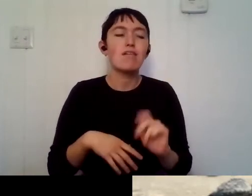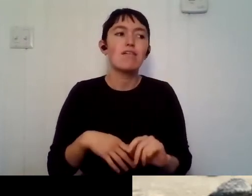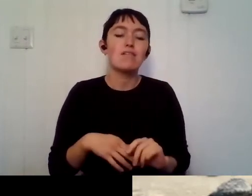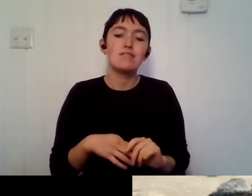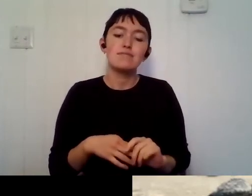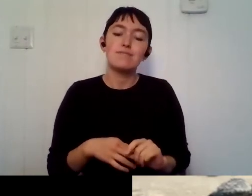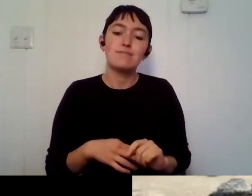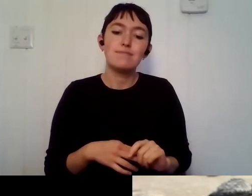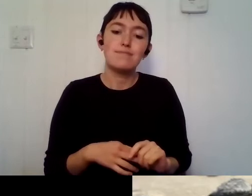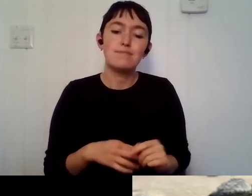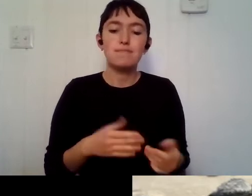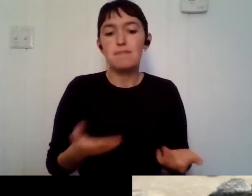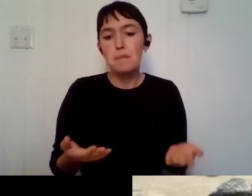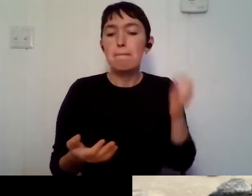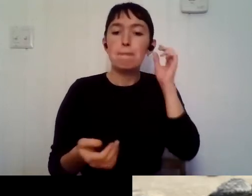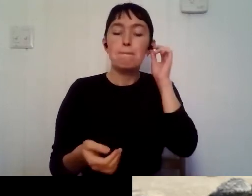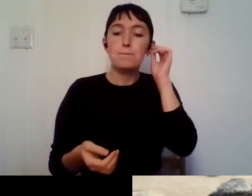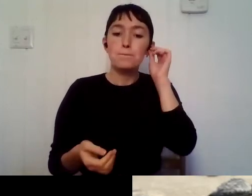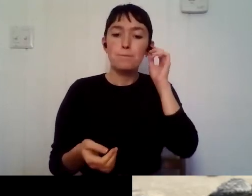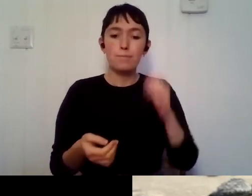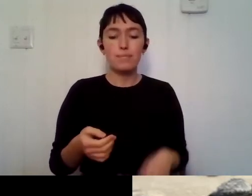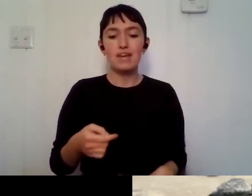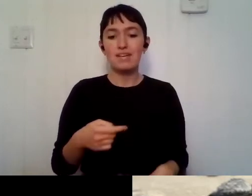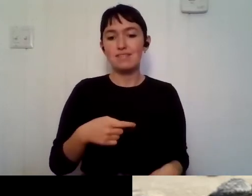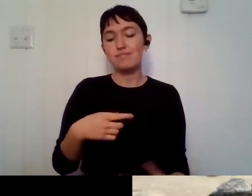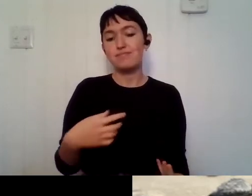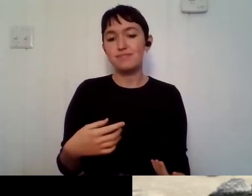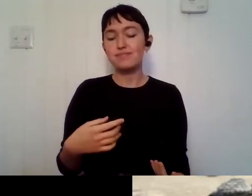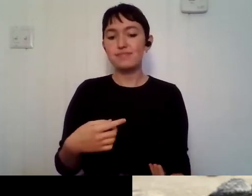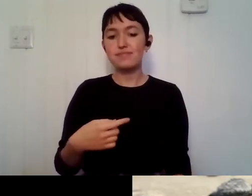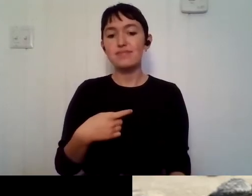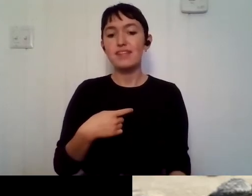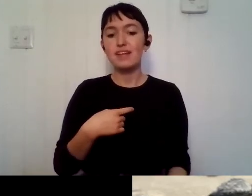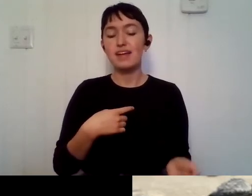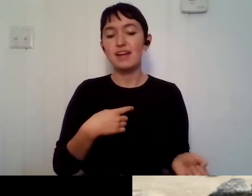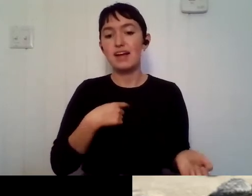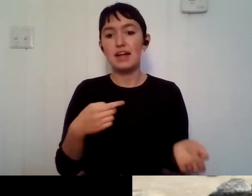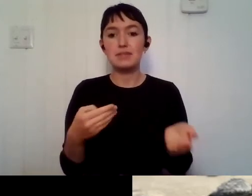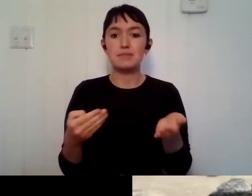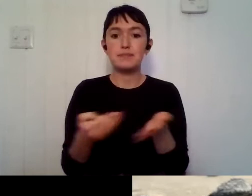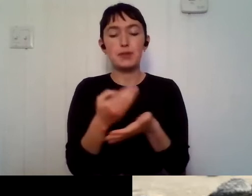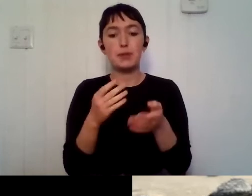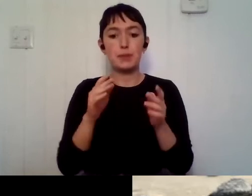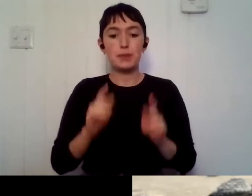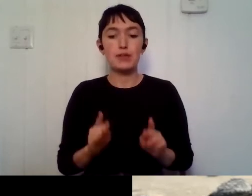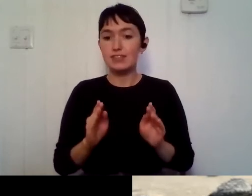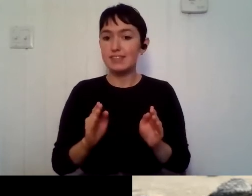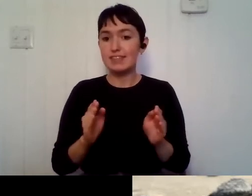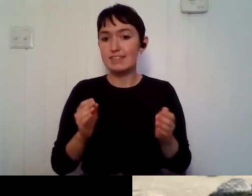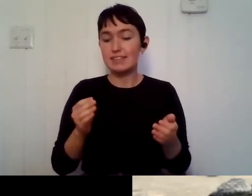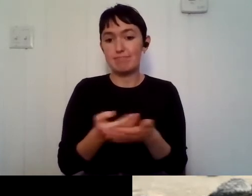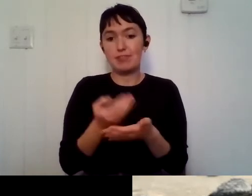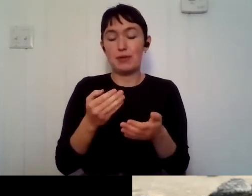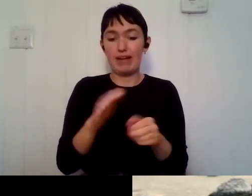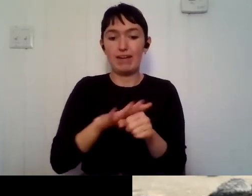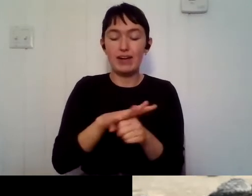like the new person. Um, I'm the only person who looks like me in the area and I'm coming up. Um, but a lot of the jobs